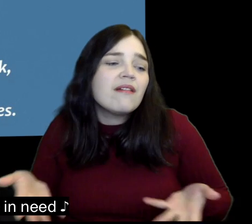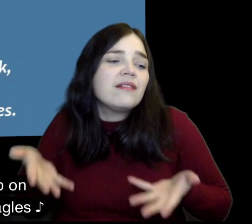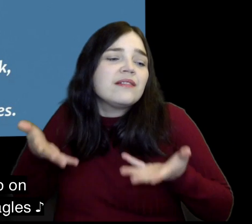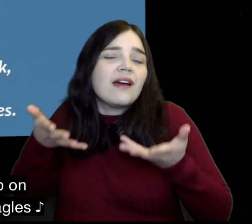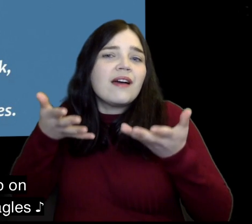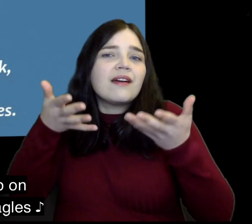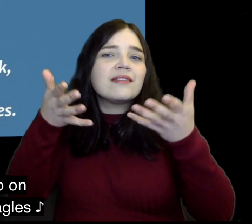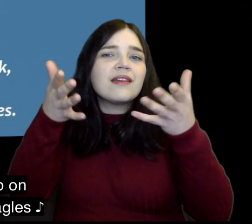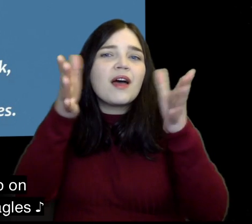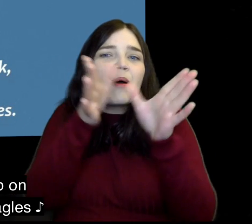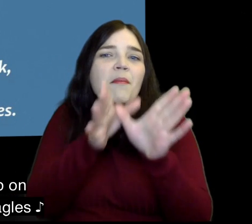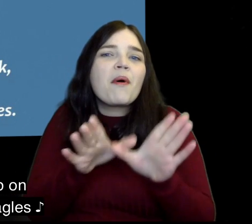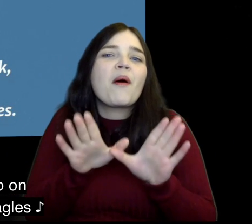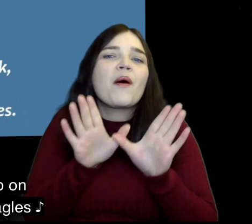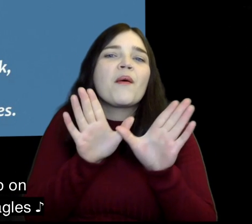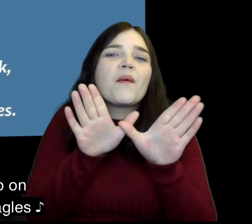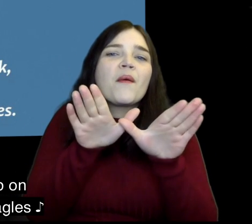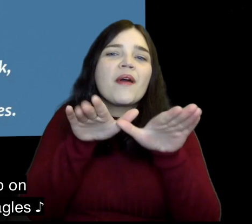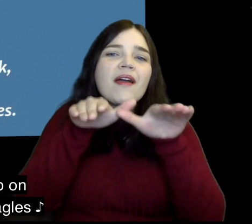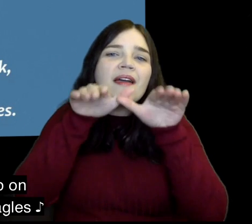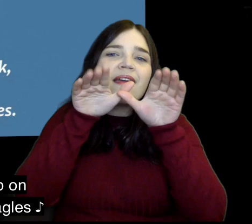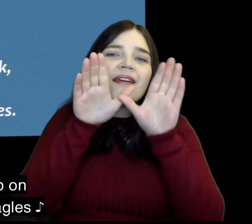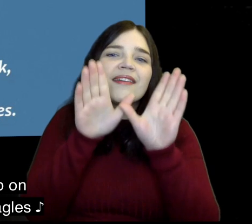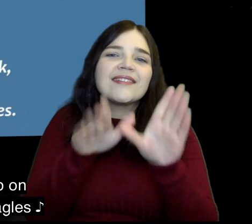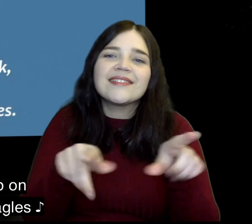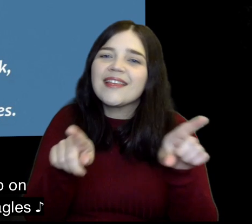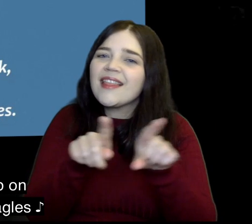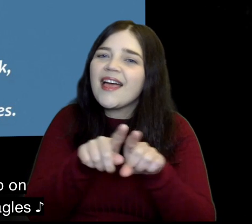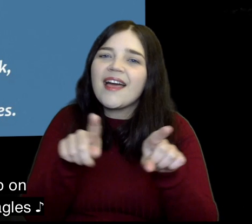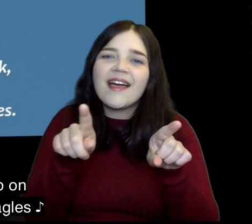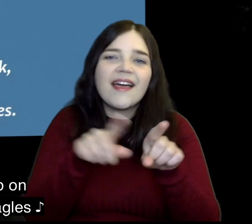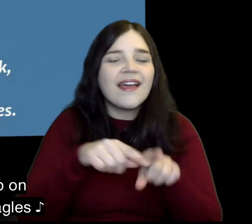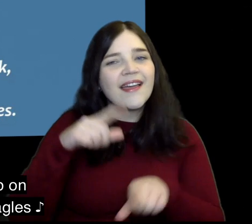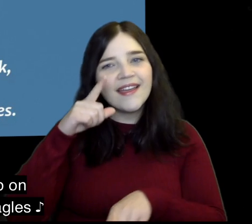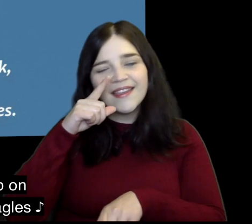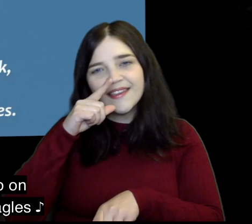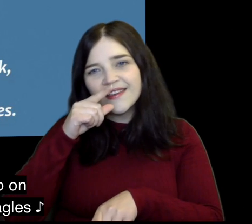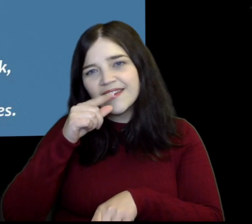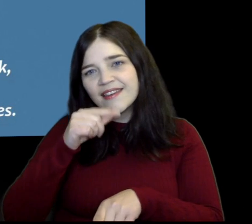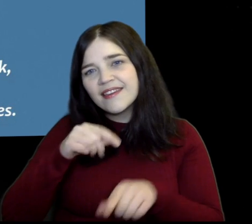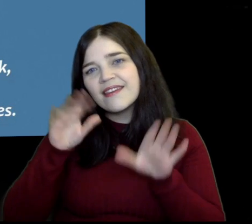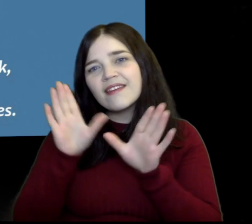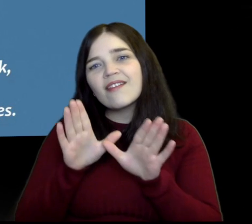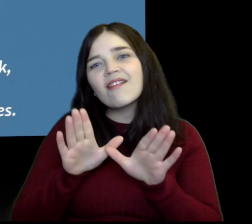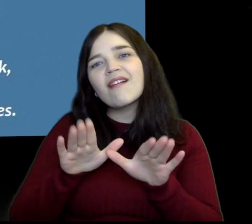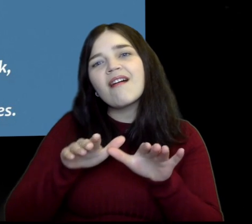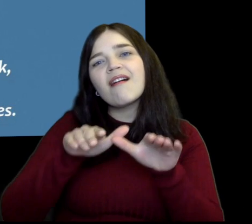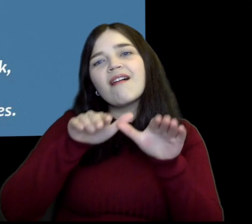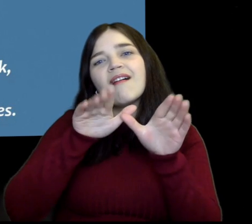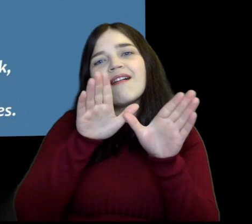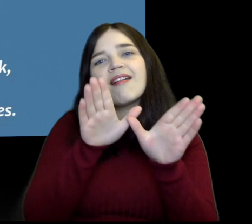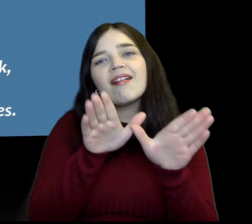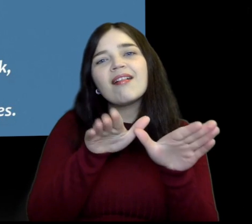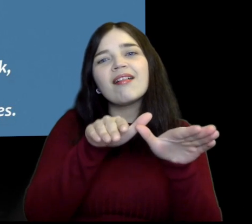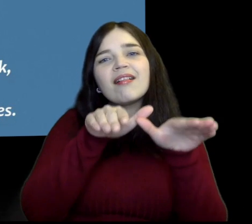You comfort lift us up all the wings Like